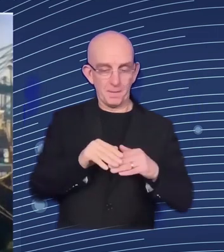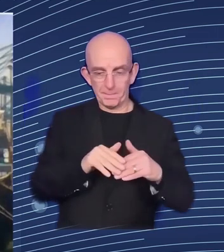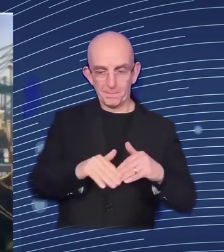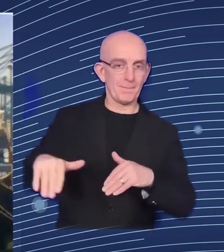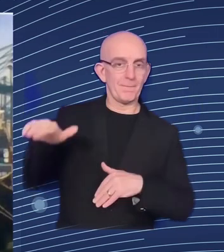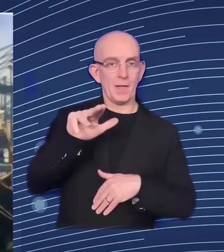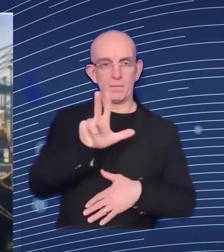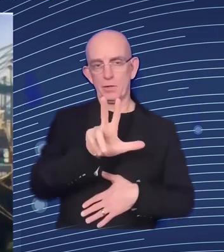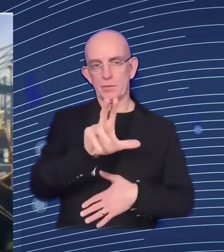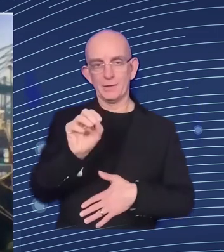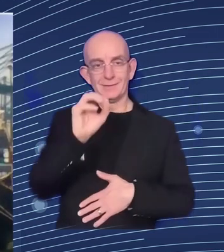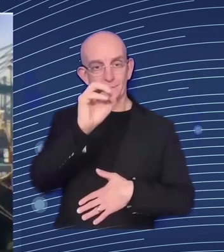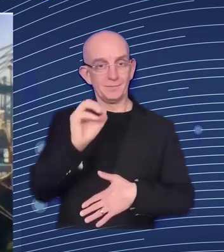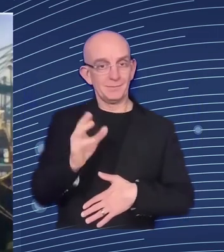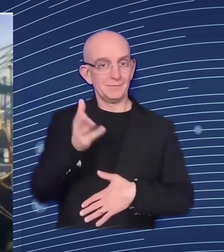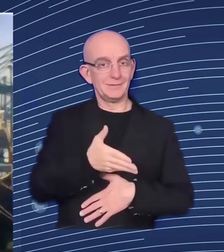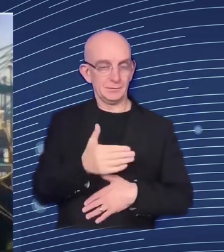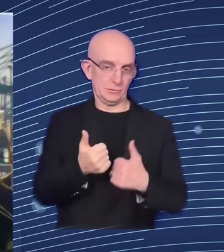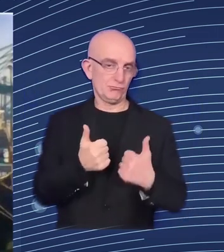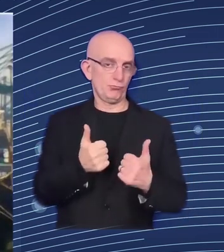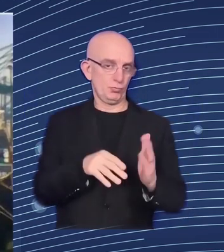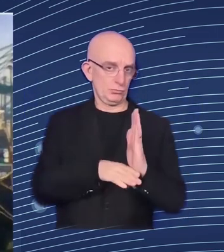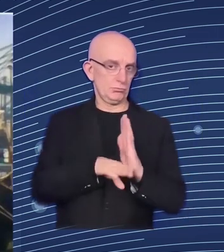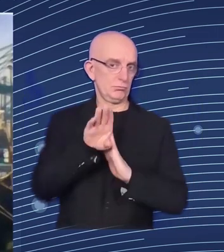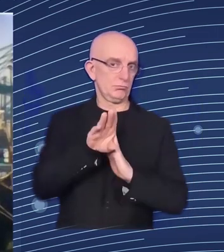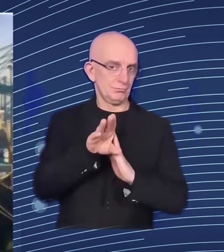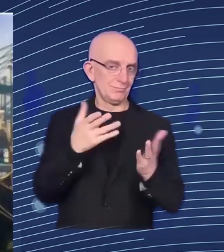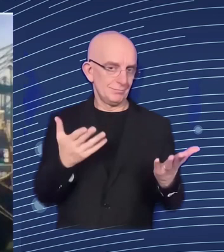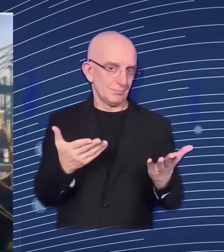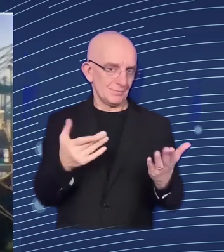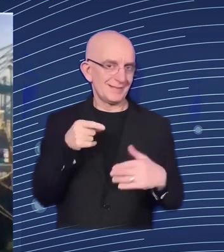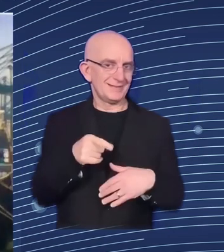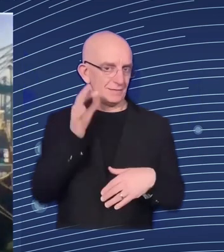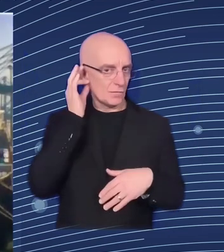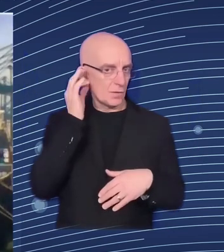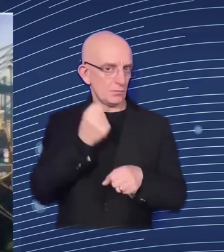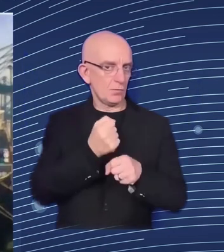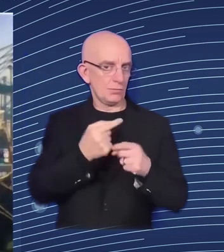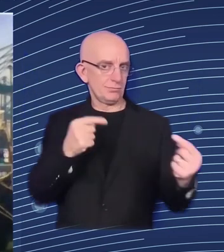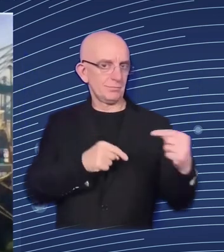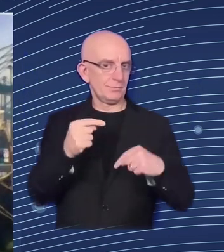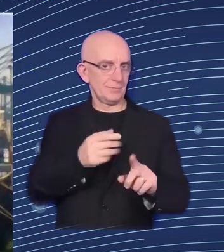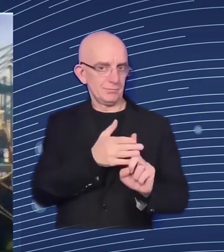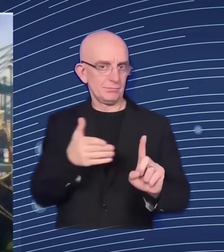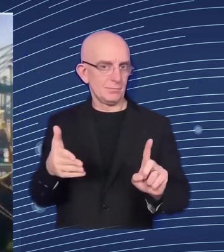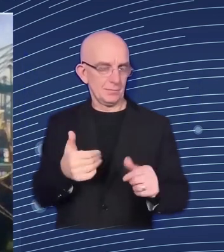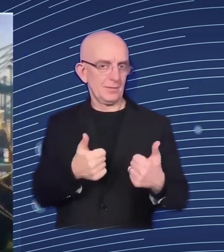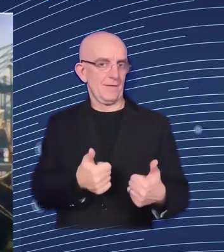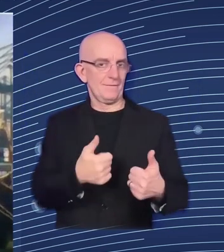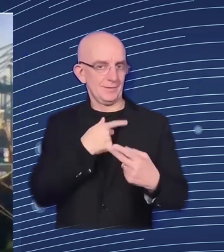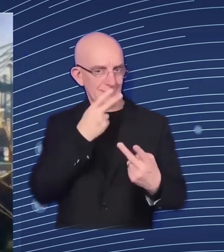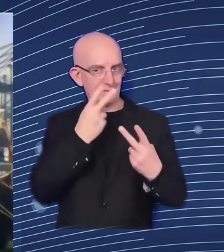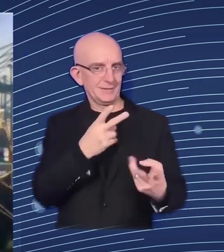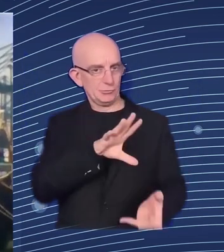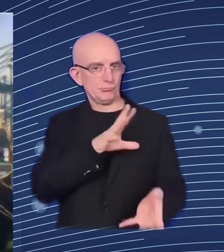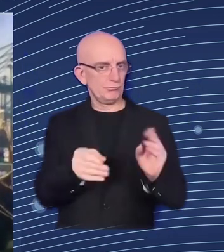typically uh male job so overall i have to say i'm quite enthusiastic and and positive about about about